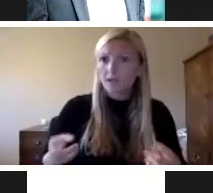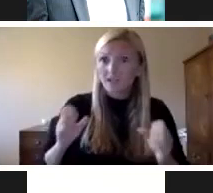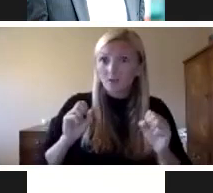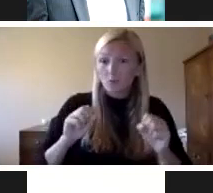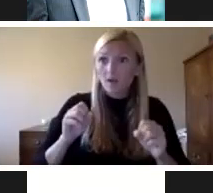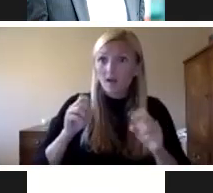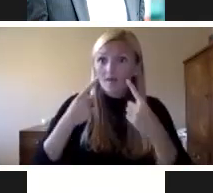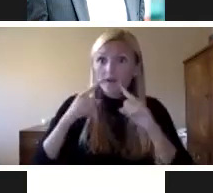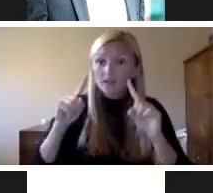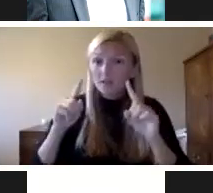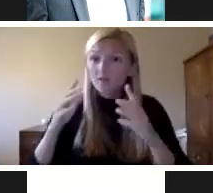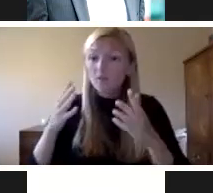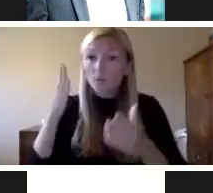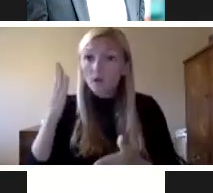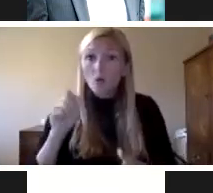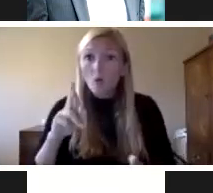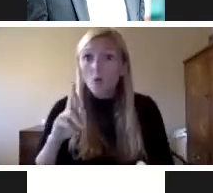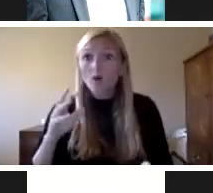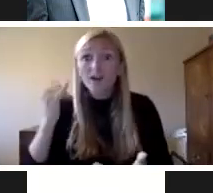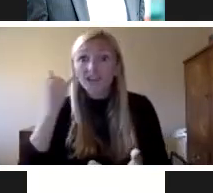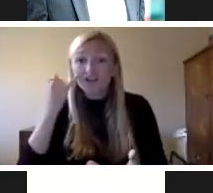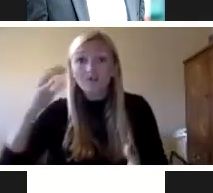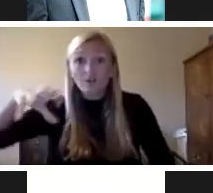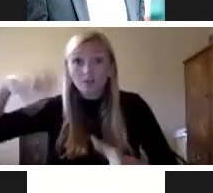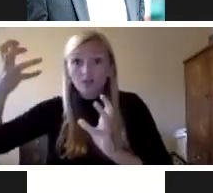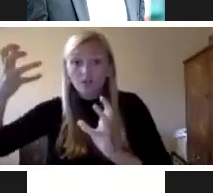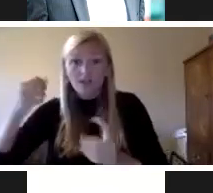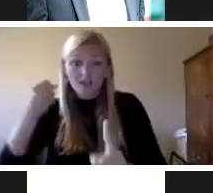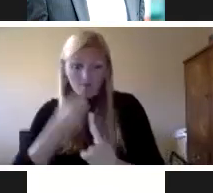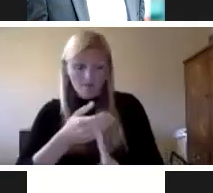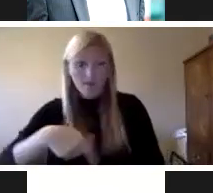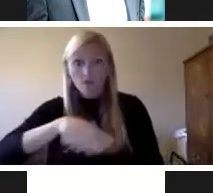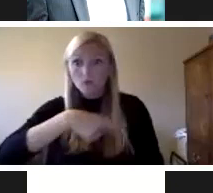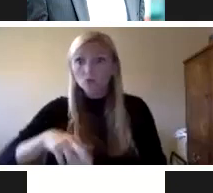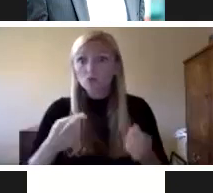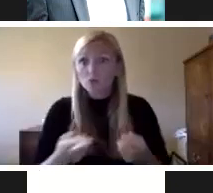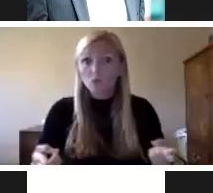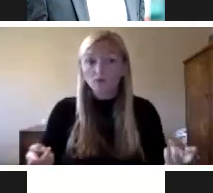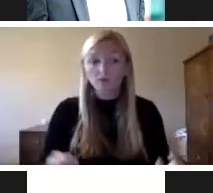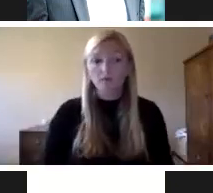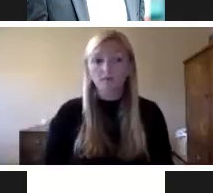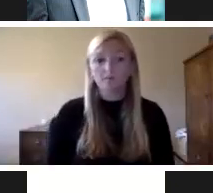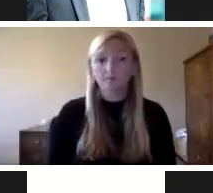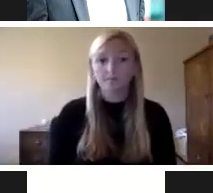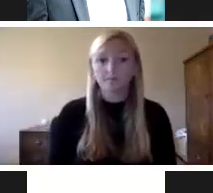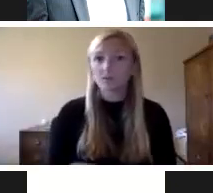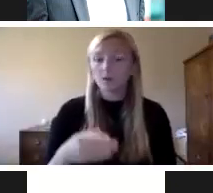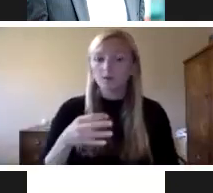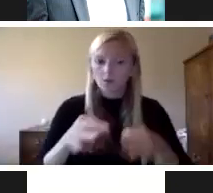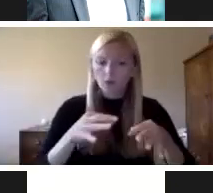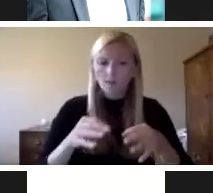by our business continuity or what's happened as far as this pandemic? Have we defined everybody's responsibilities